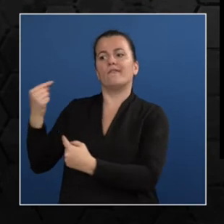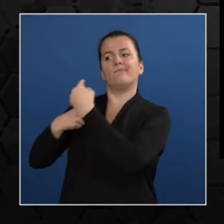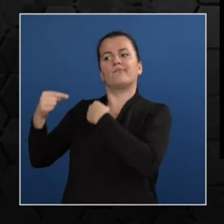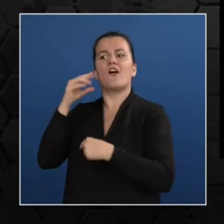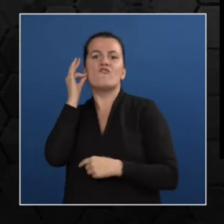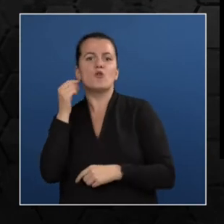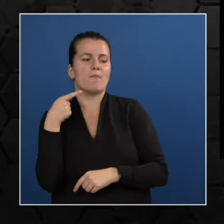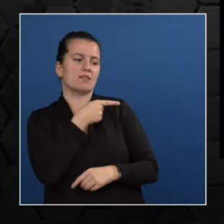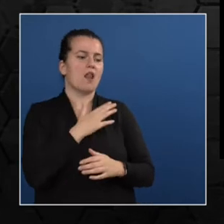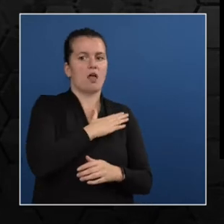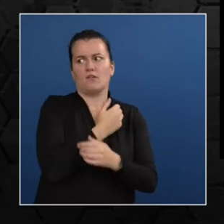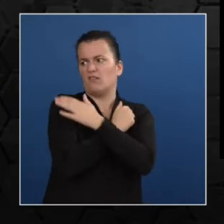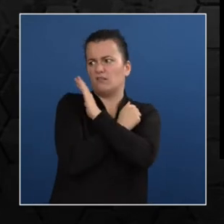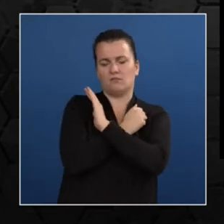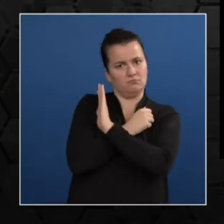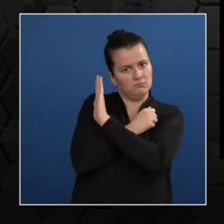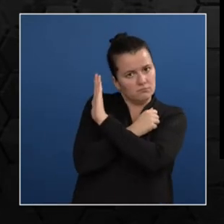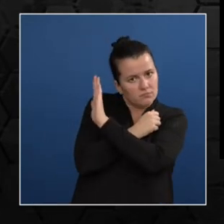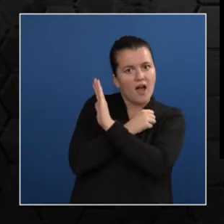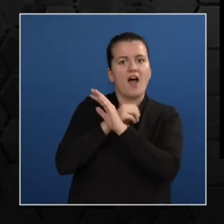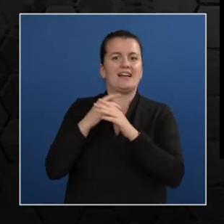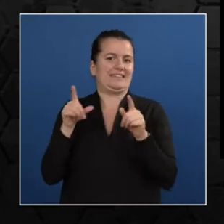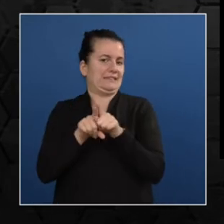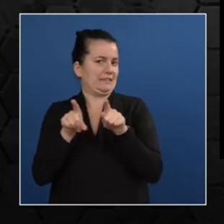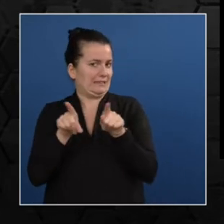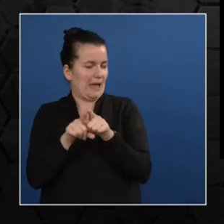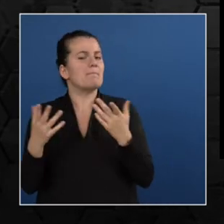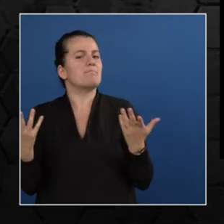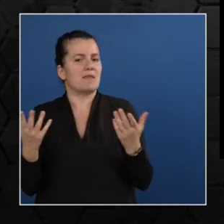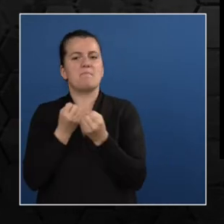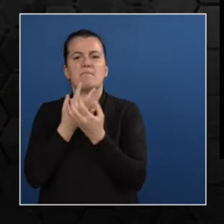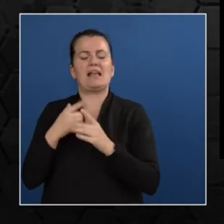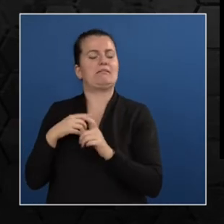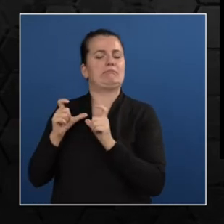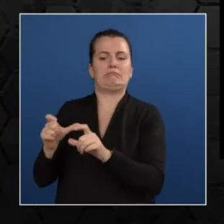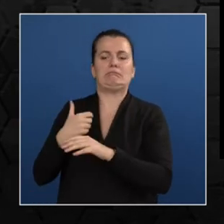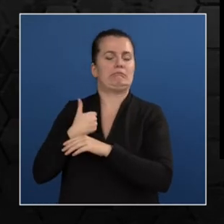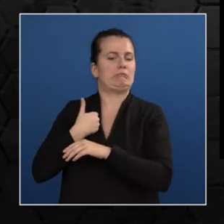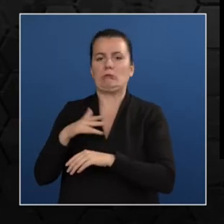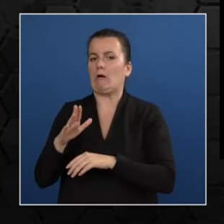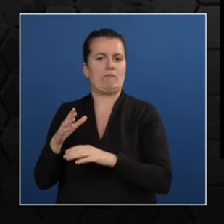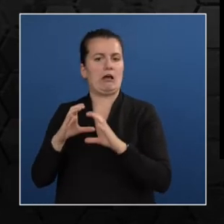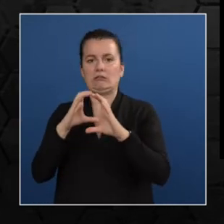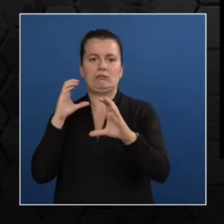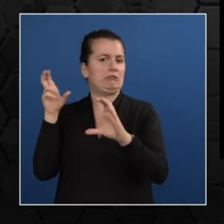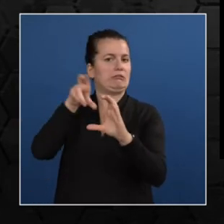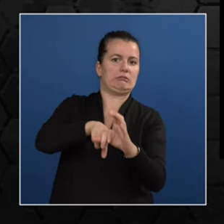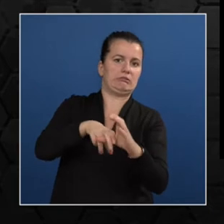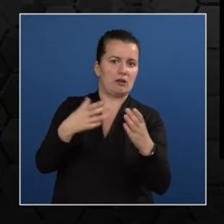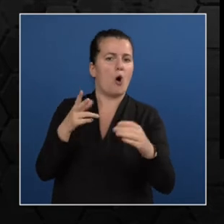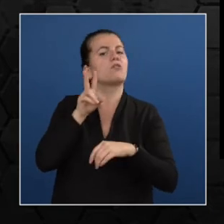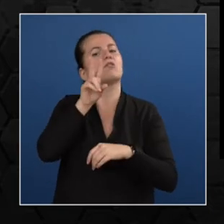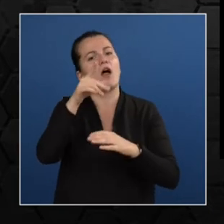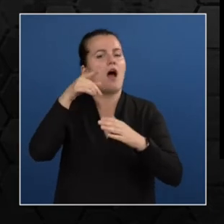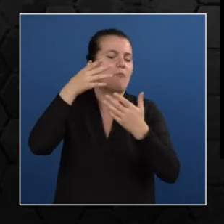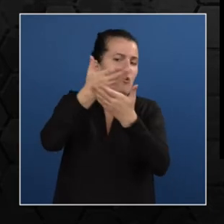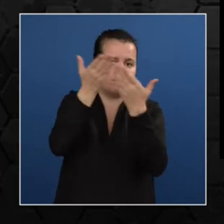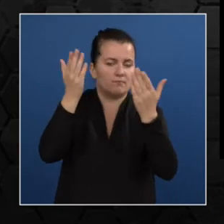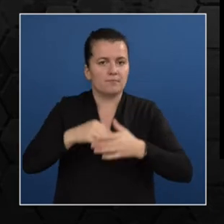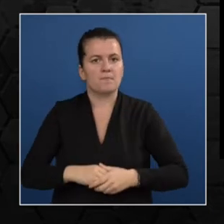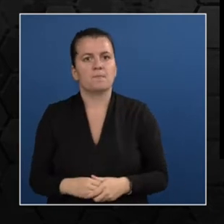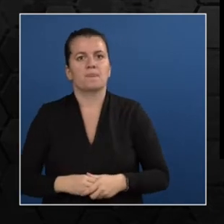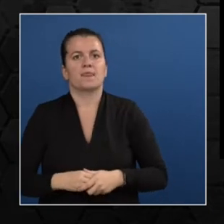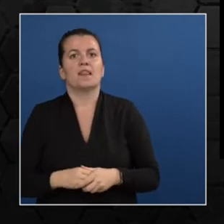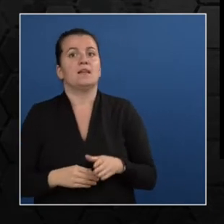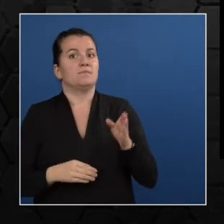Now, the solution for this could be vehicle tracking by using GPS or global positioning systems and AVL or automatic vehicle location and